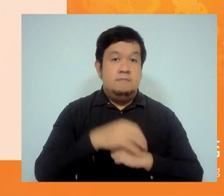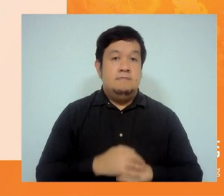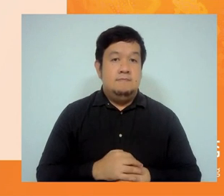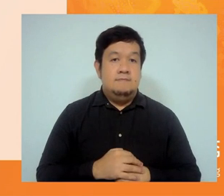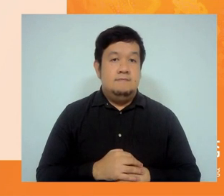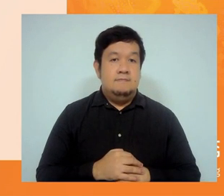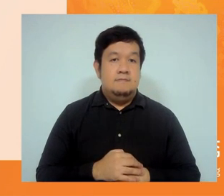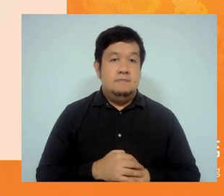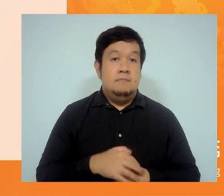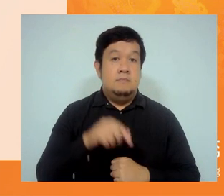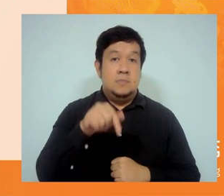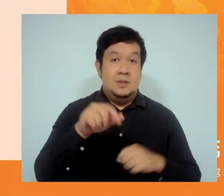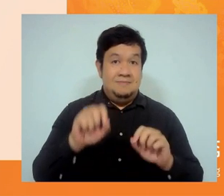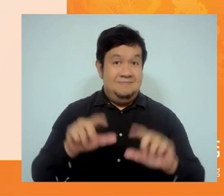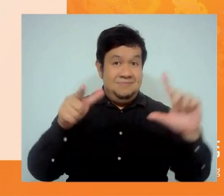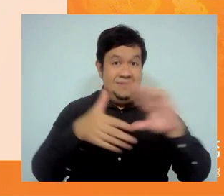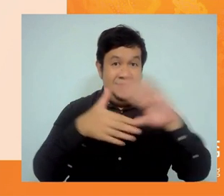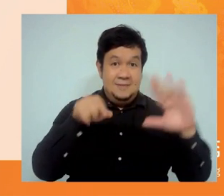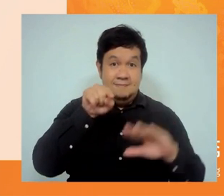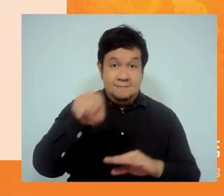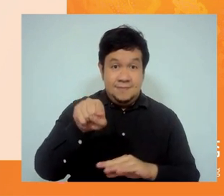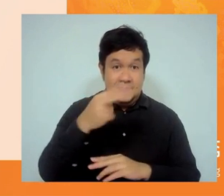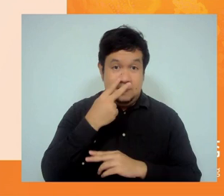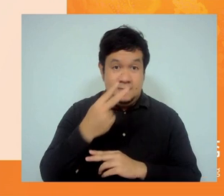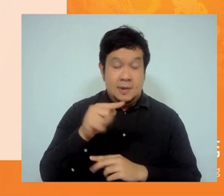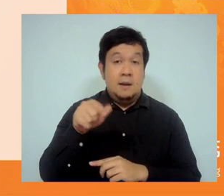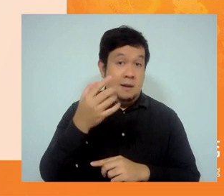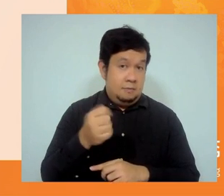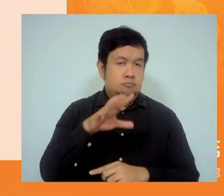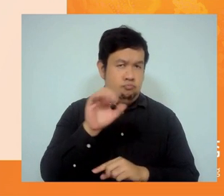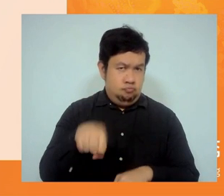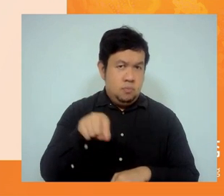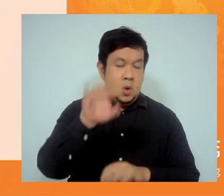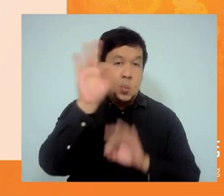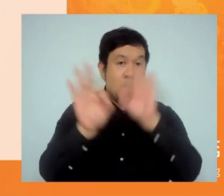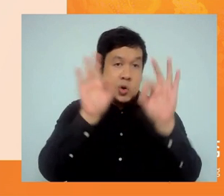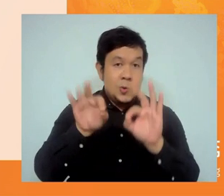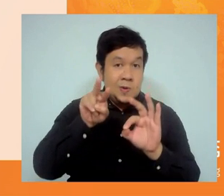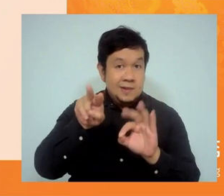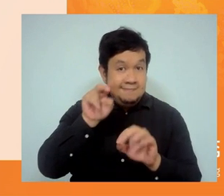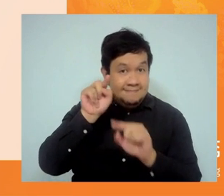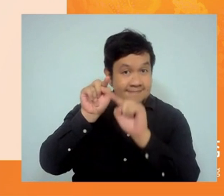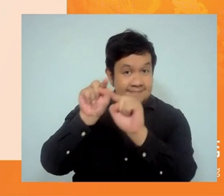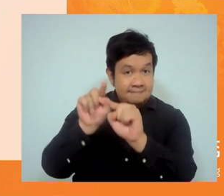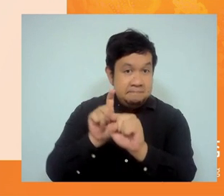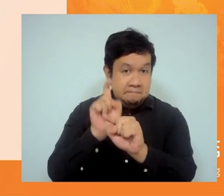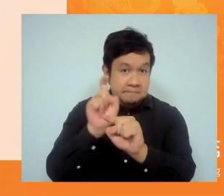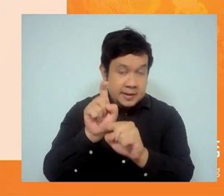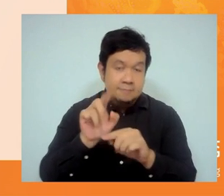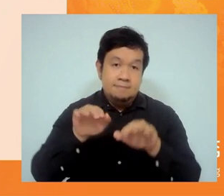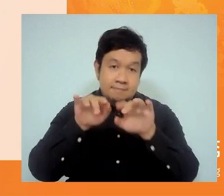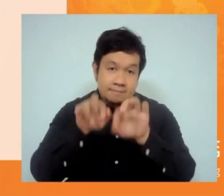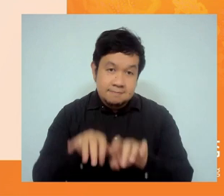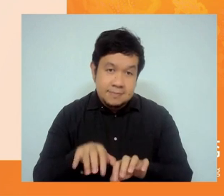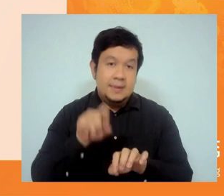officially start this panel. I'd like to introduce to you to Mr. Bruce Dunn, Director of Safeguards in ADB's Sustainable Development